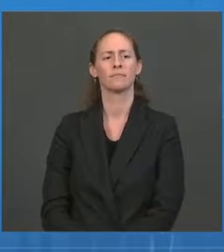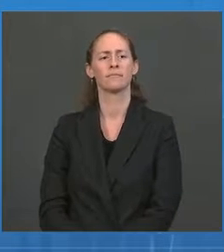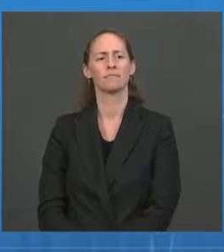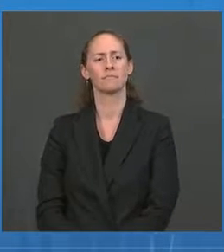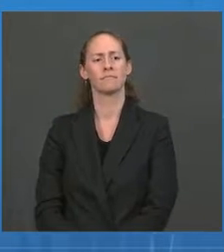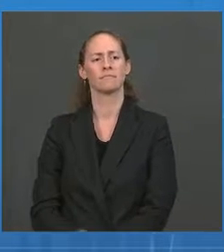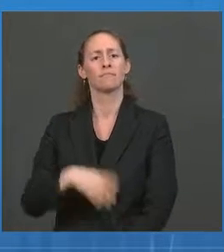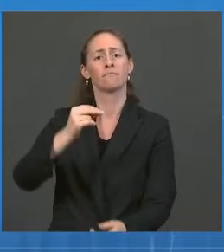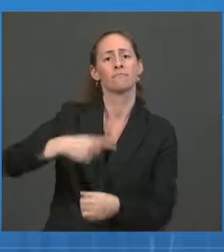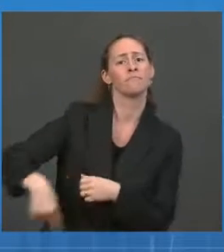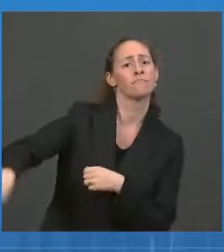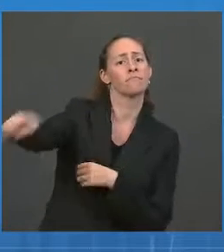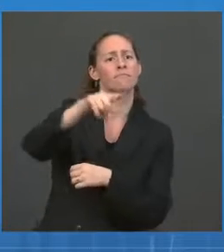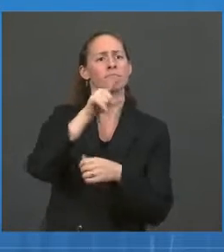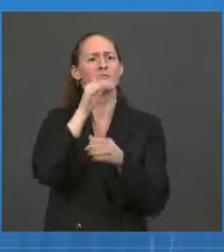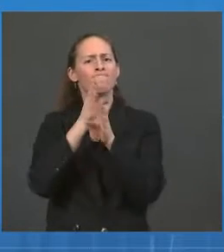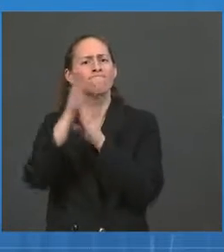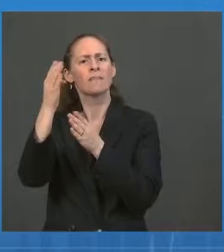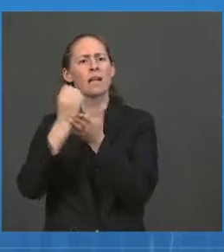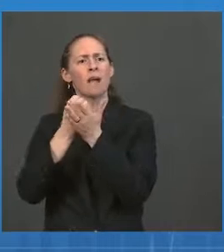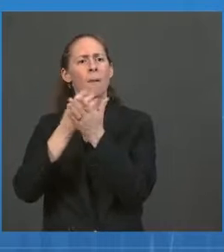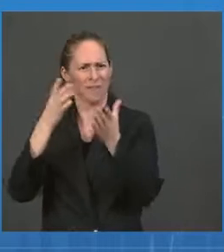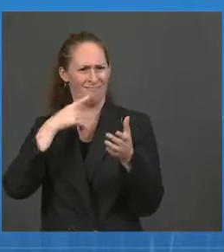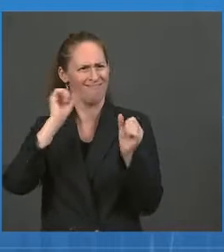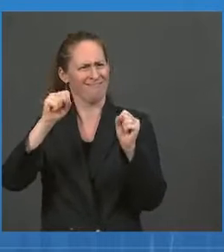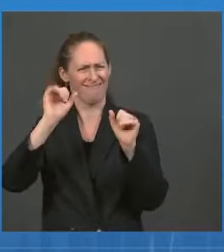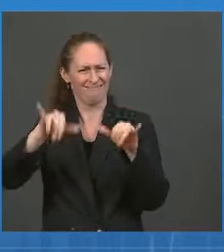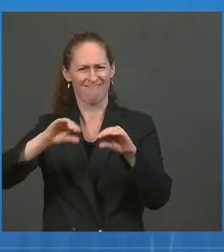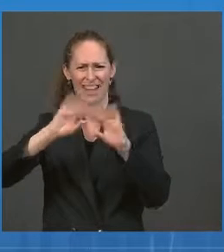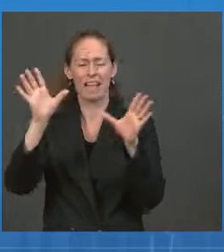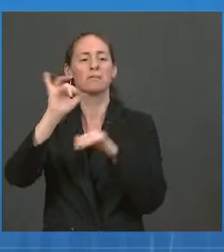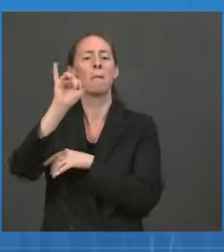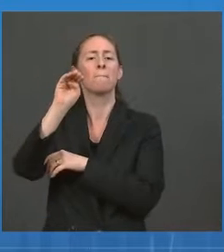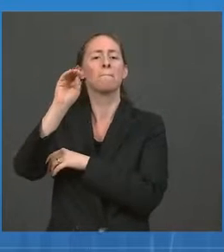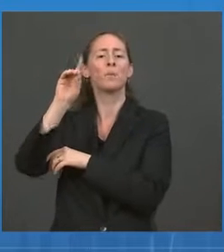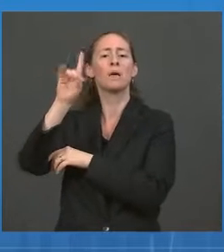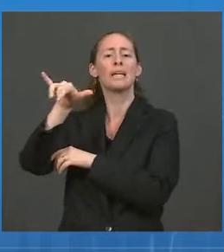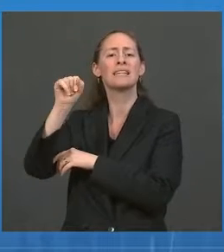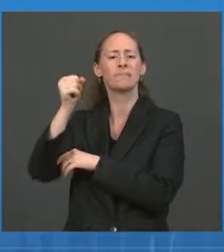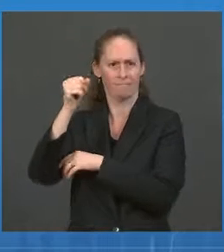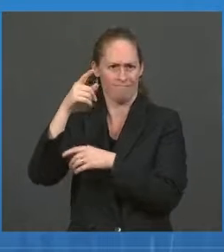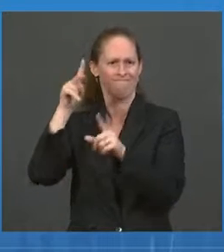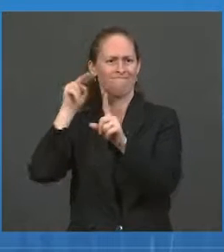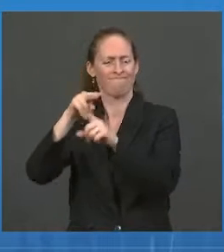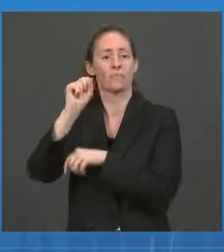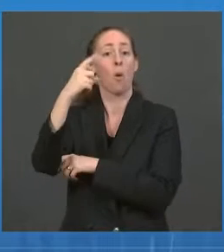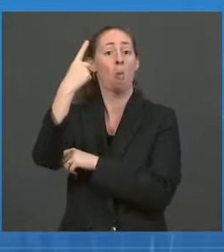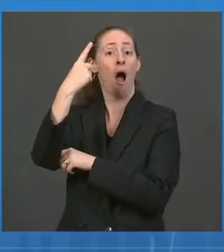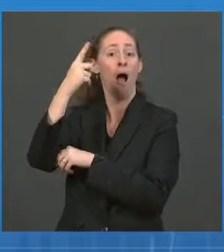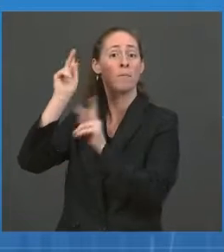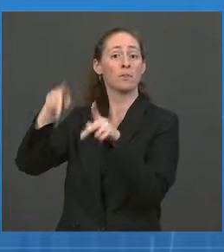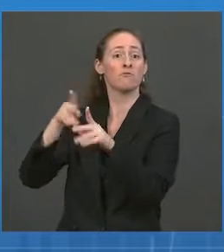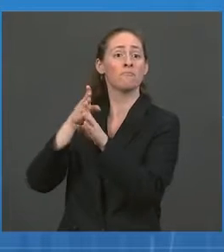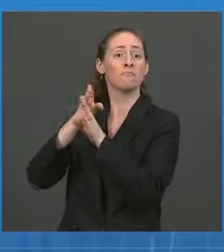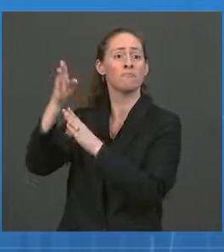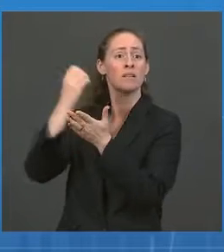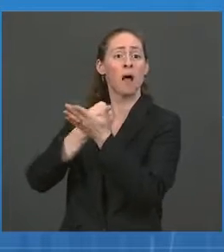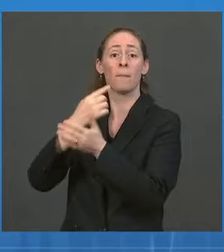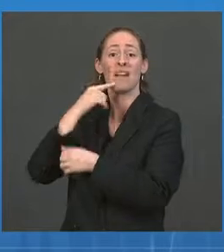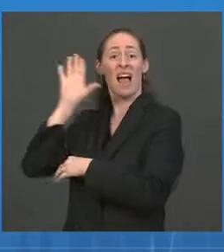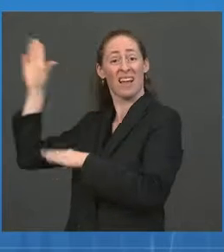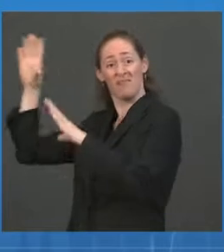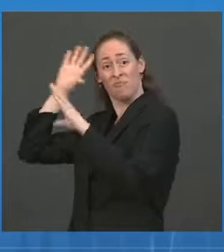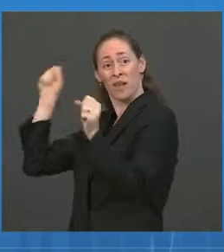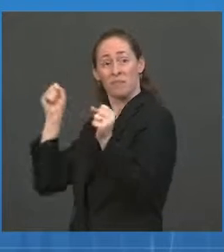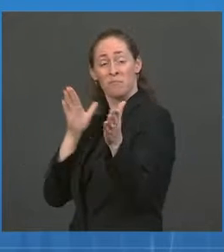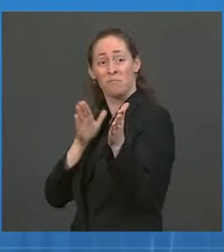at Goldman Sachs and Moody's. One economist even called the President's plan for vaccination requirements, quote, the cheapest